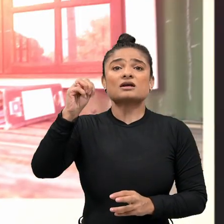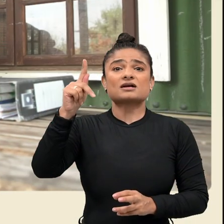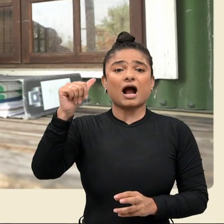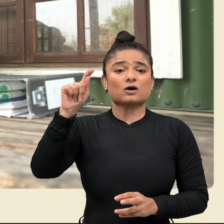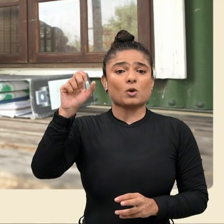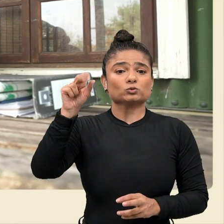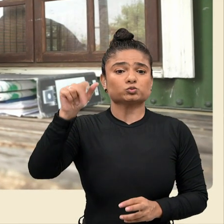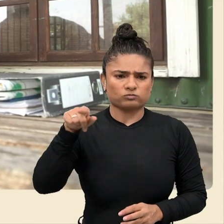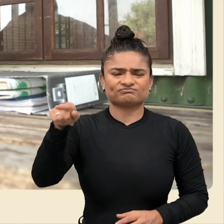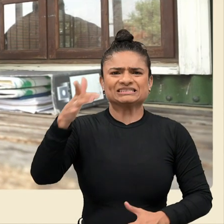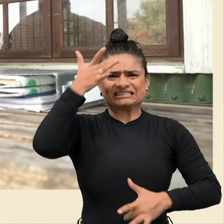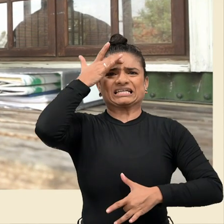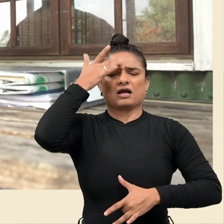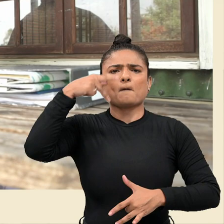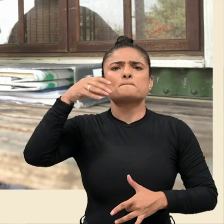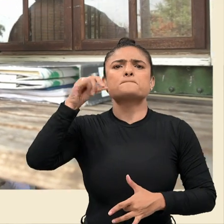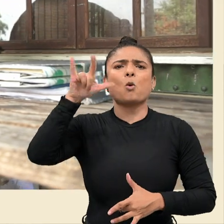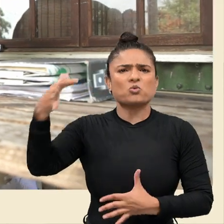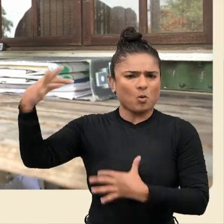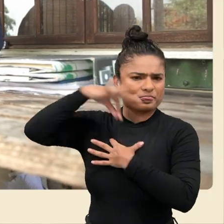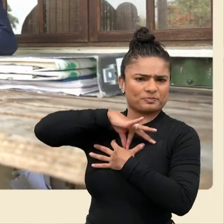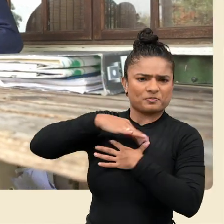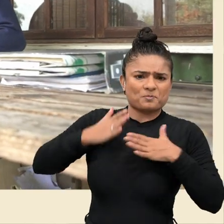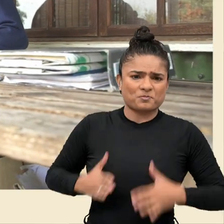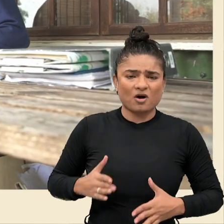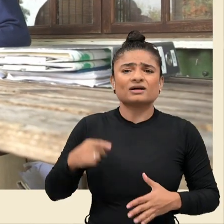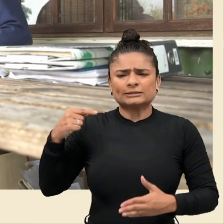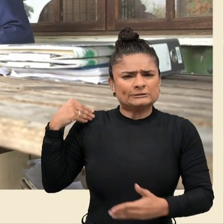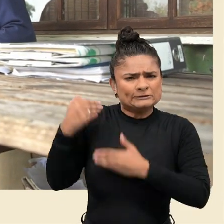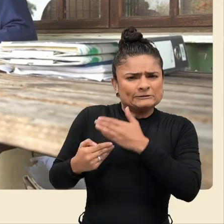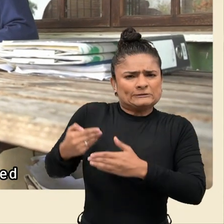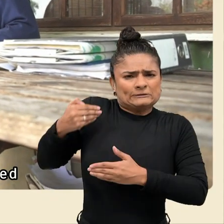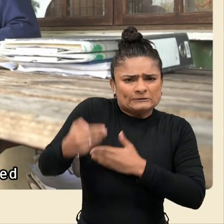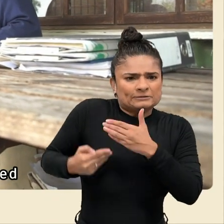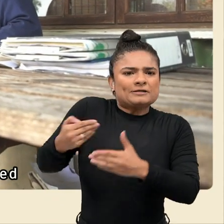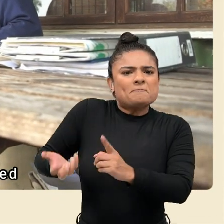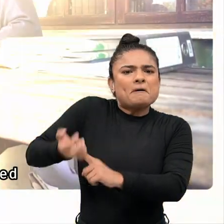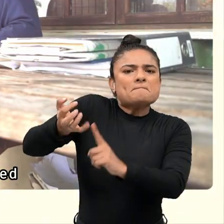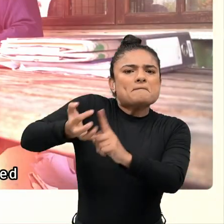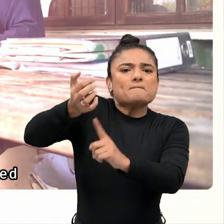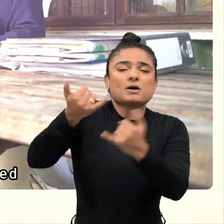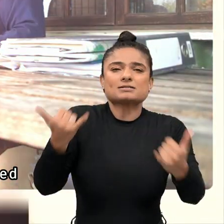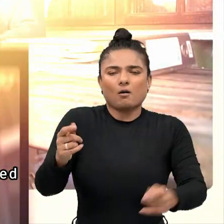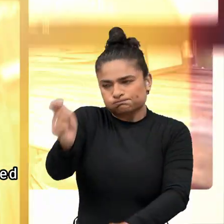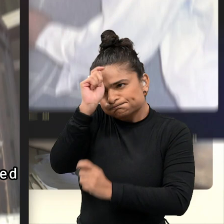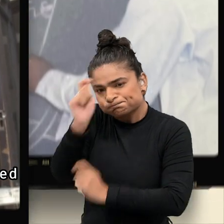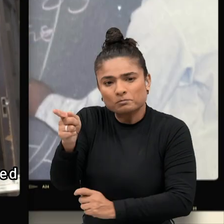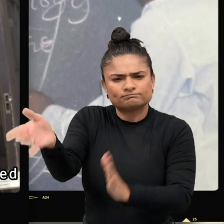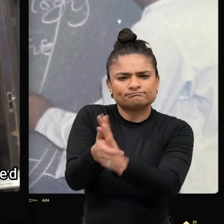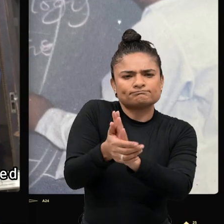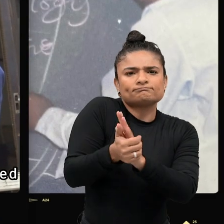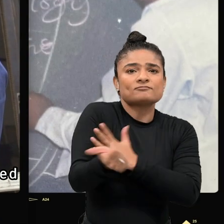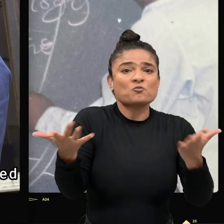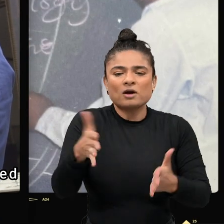Nghuashu was diagnosed with polio at a young age and triumphed over his disability by becoming a well-known and respected